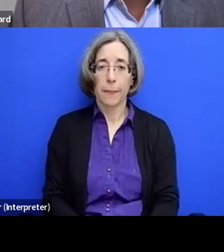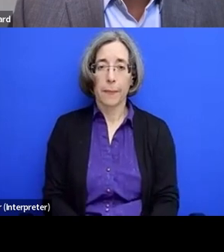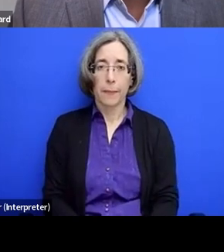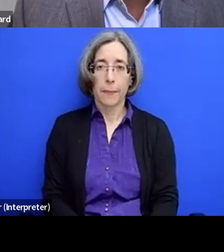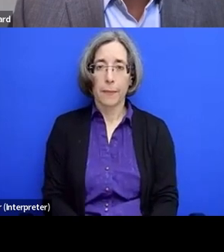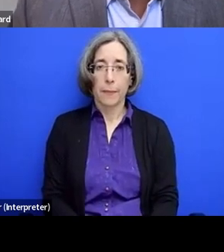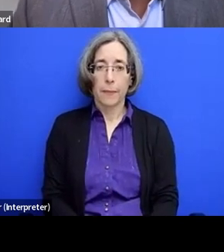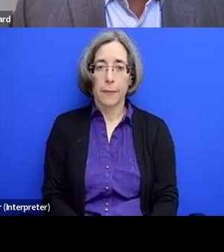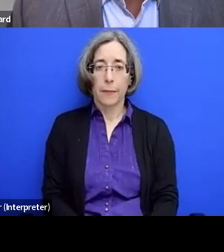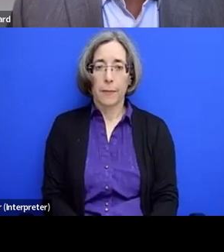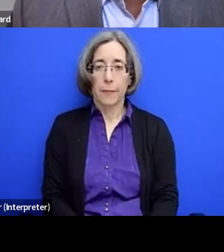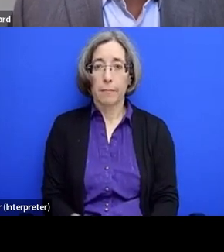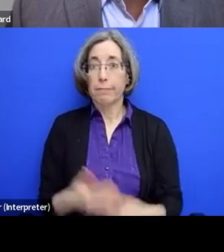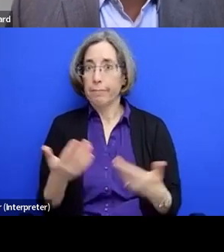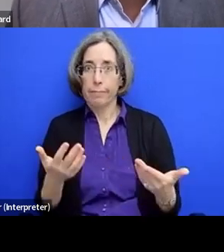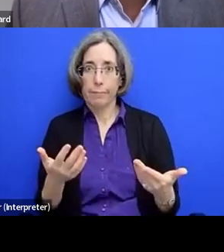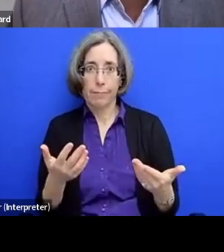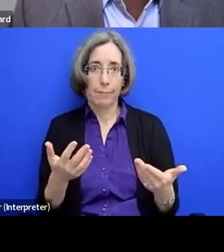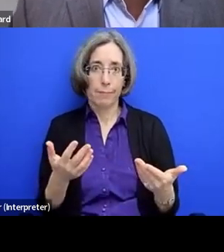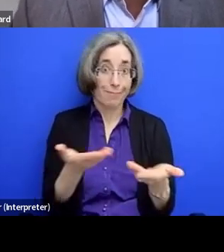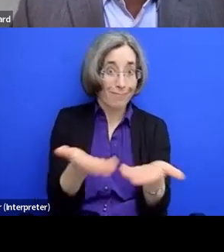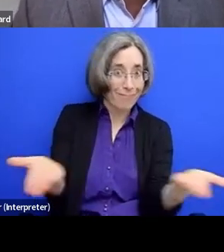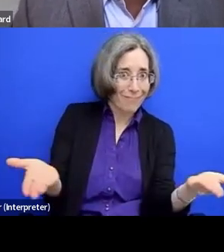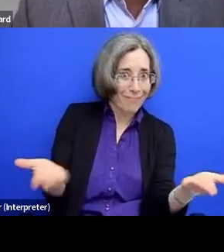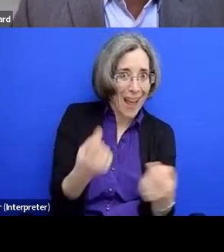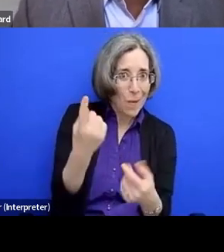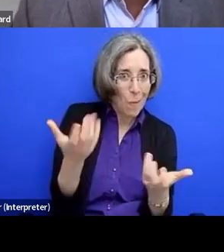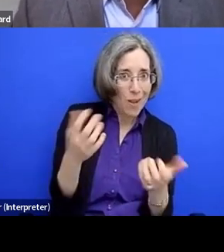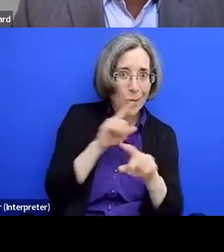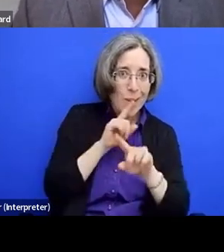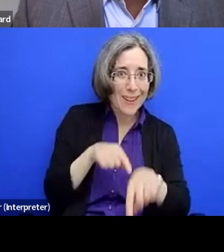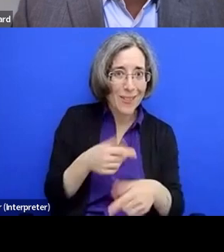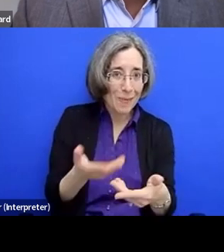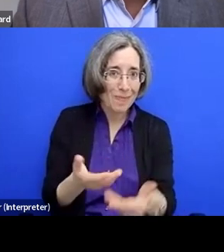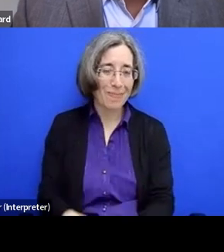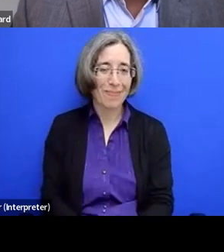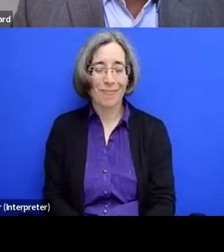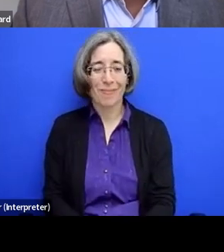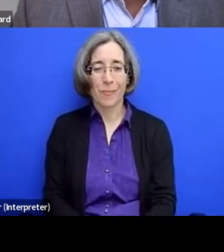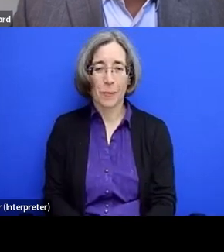Um, so I'm just going to leave that one open. Anybody kind of throw that out if you'd like to?